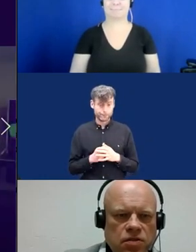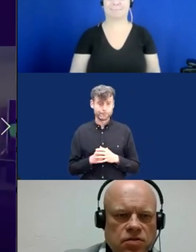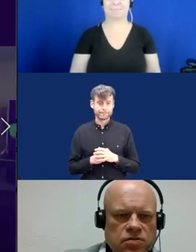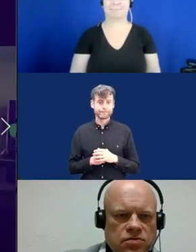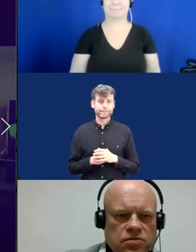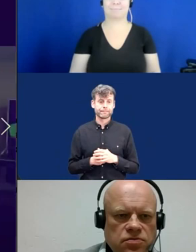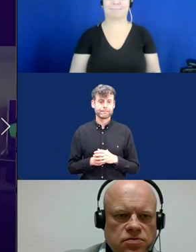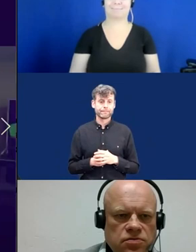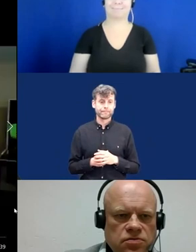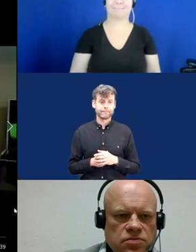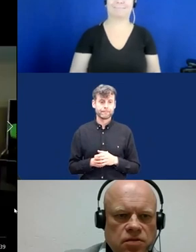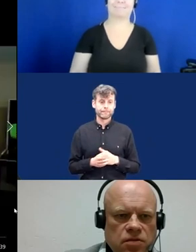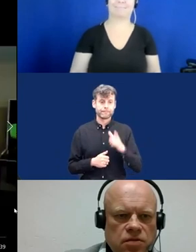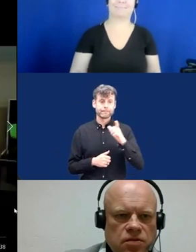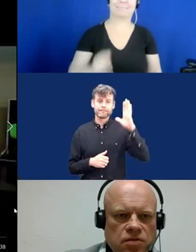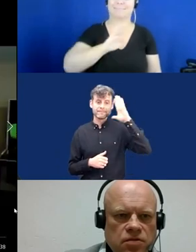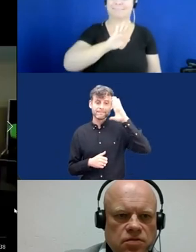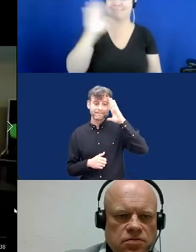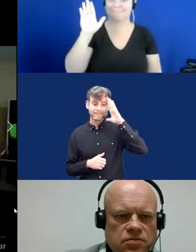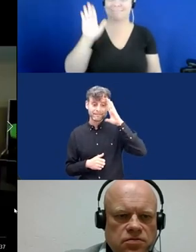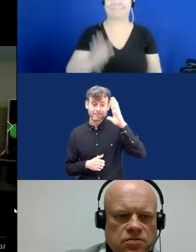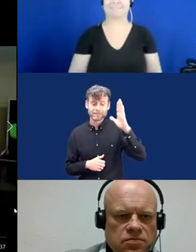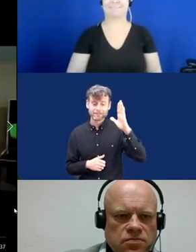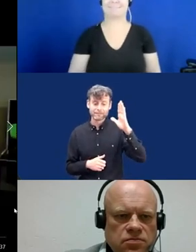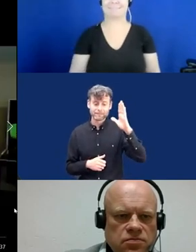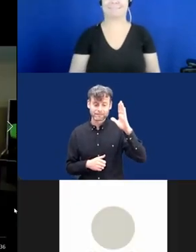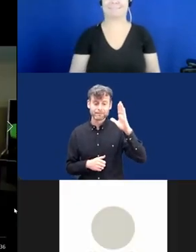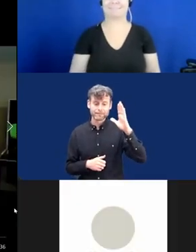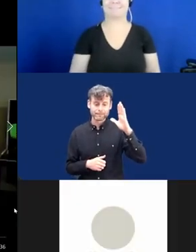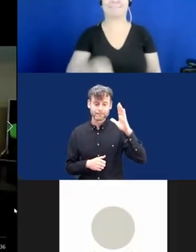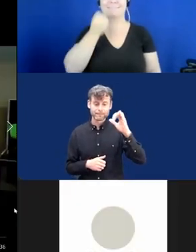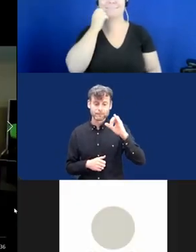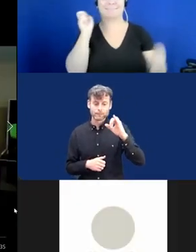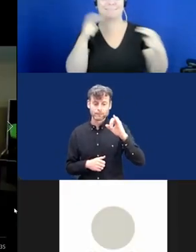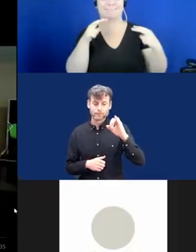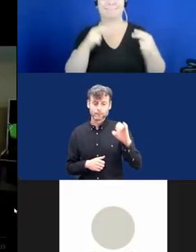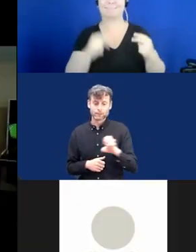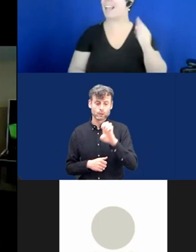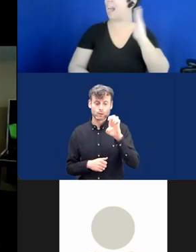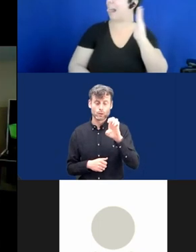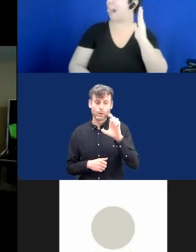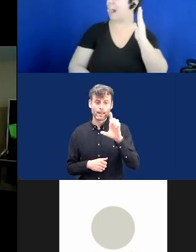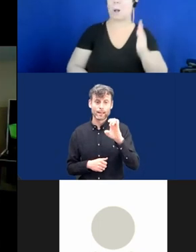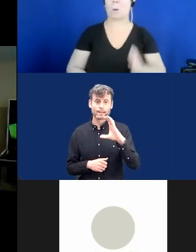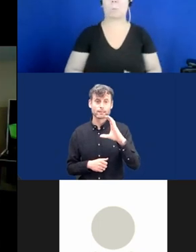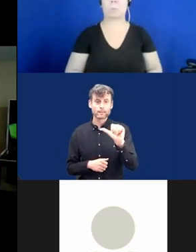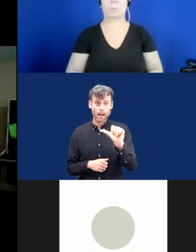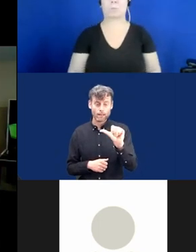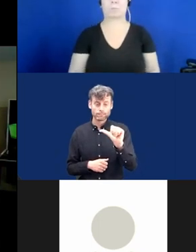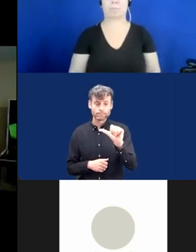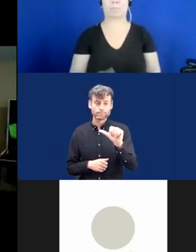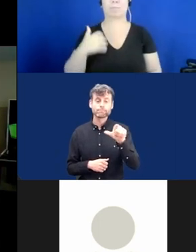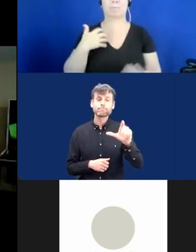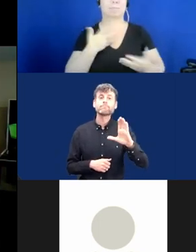Hello, Jelitsa. Great to see you. Hello. I want to introduce you to the audience.